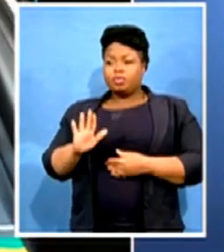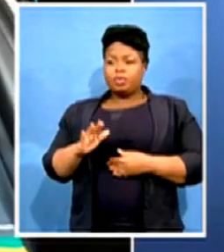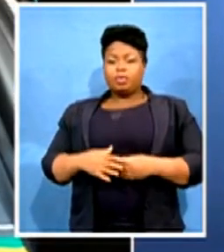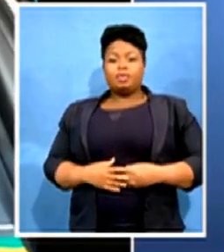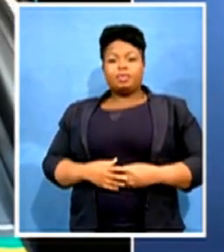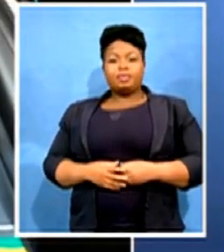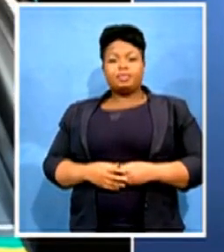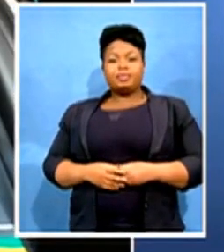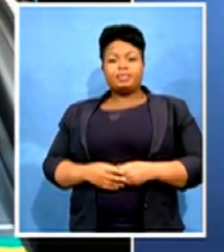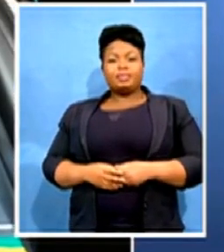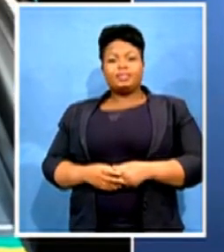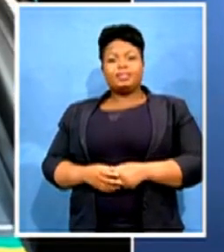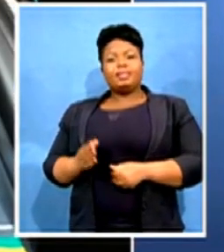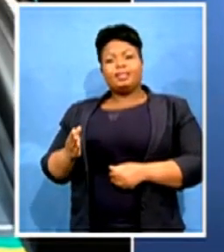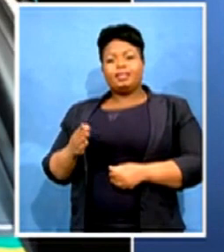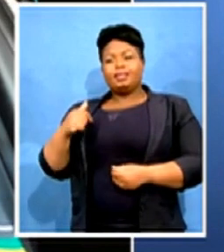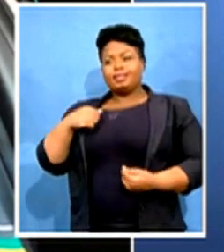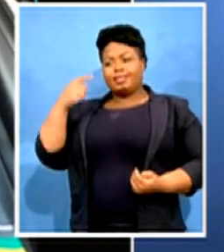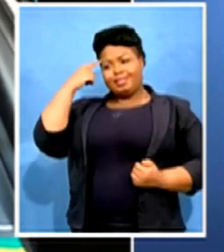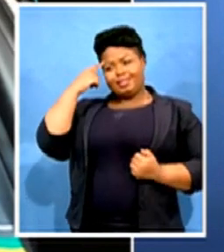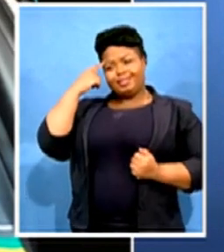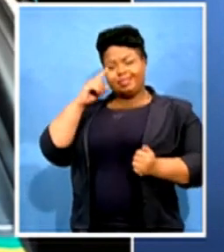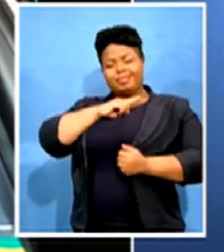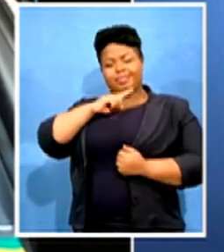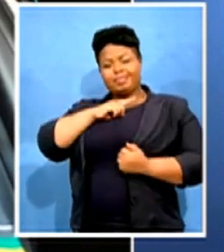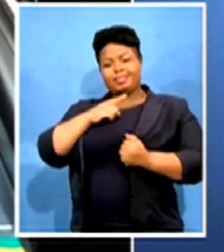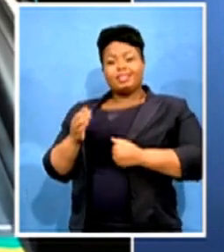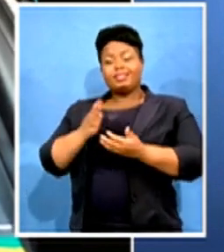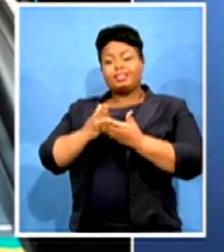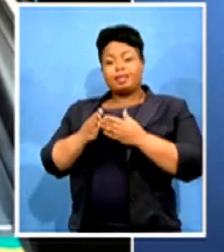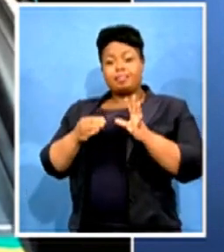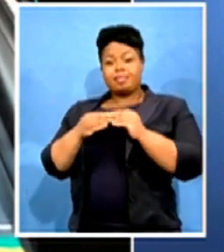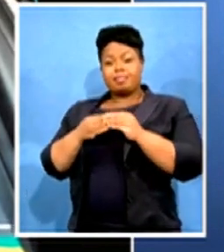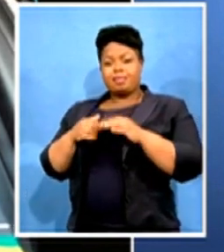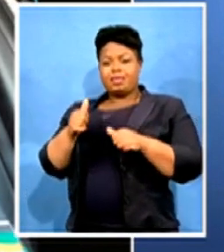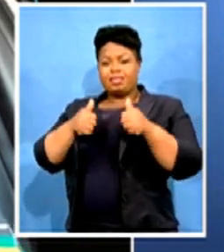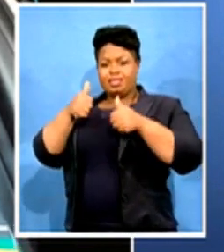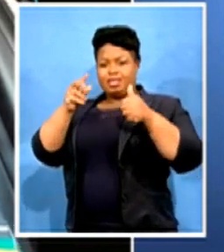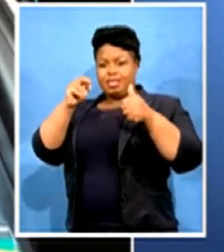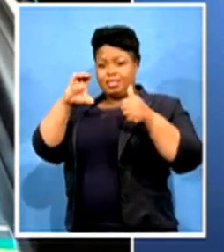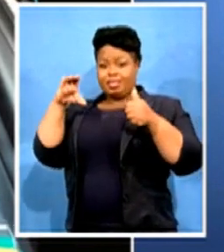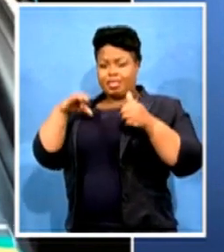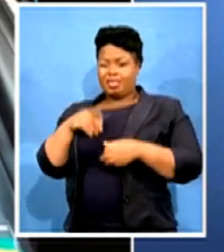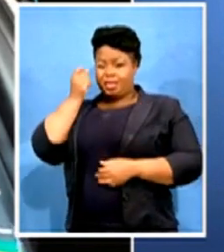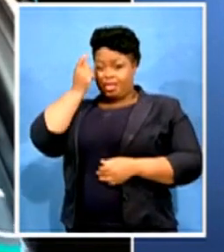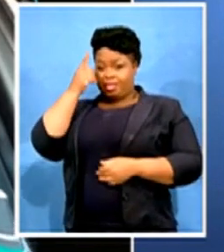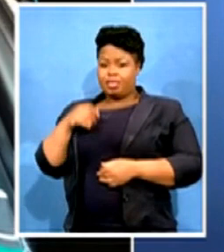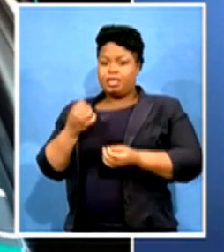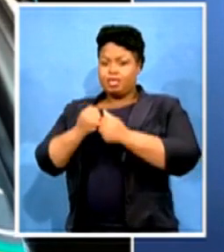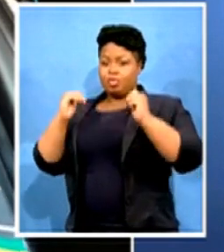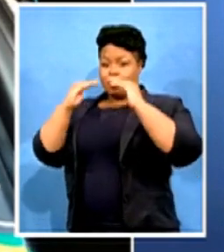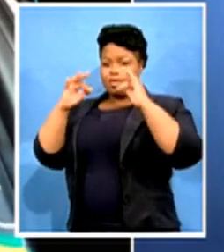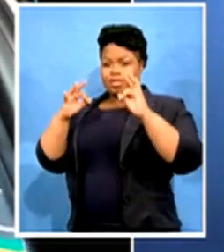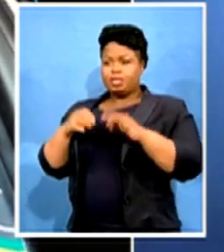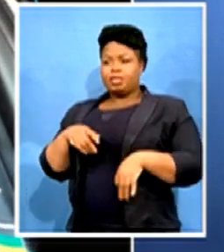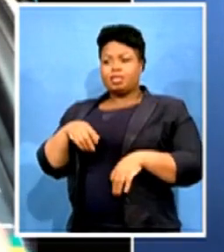some of the listeners are members of the ANC and they understand democratic centralism and the collective nature of the principle of the ANC,